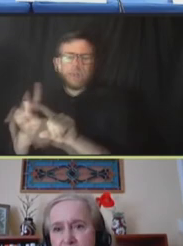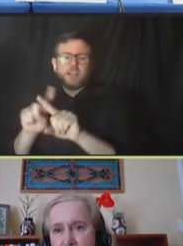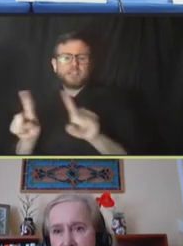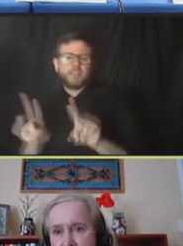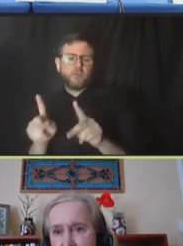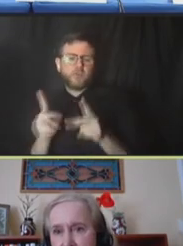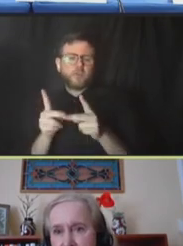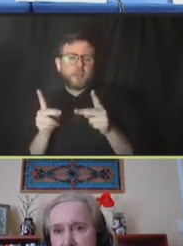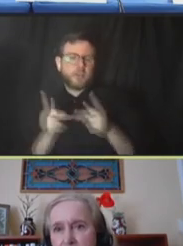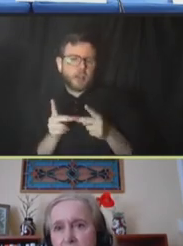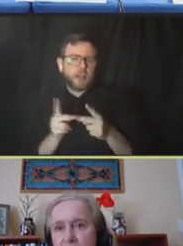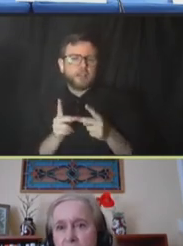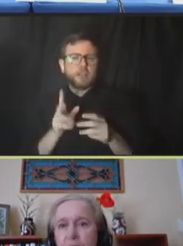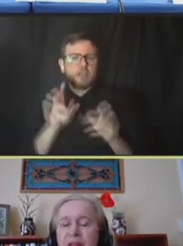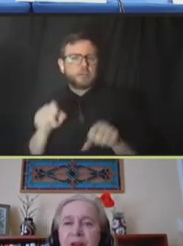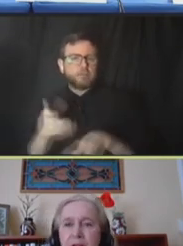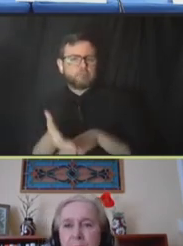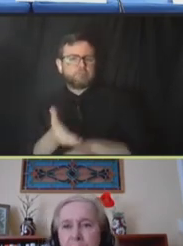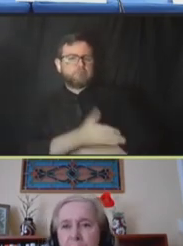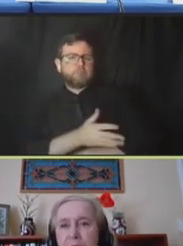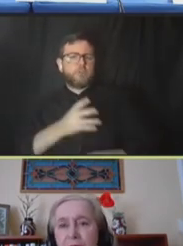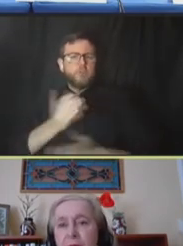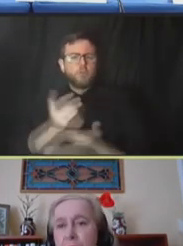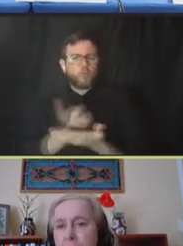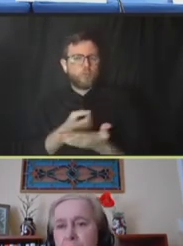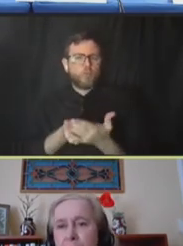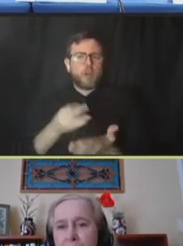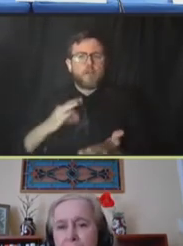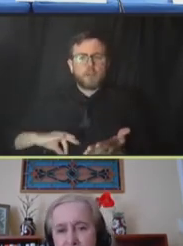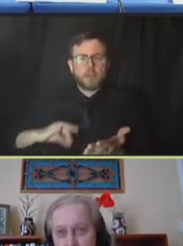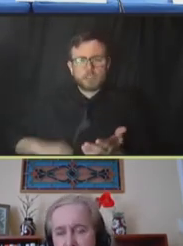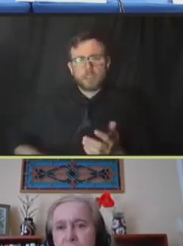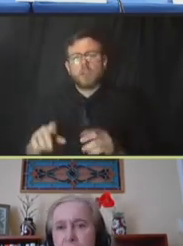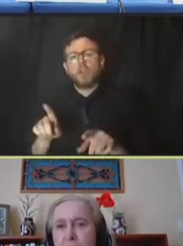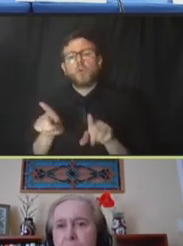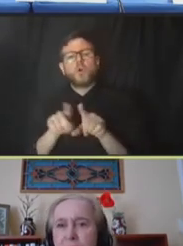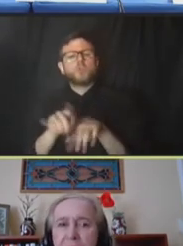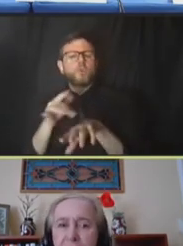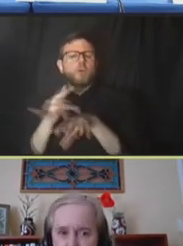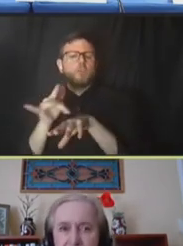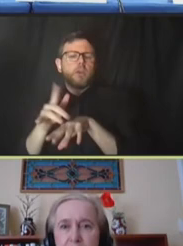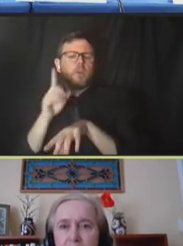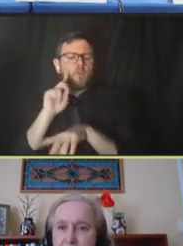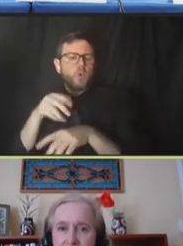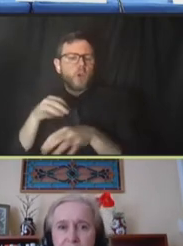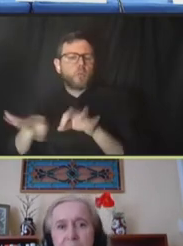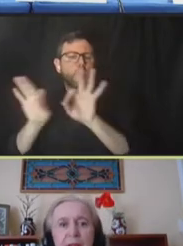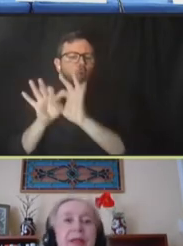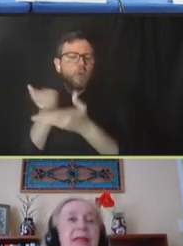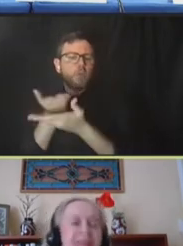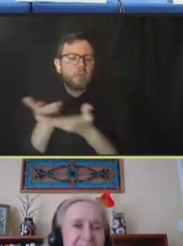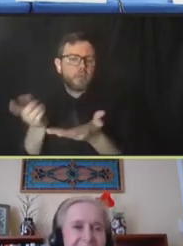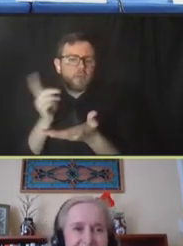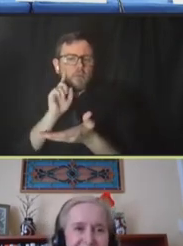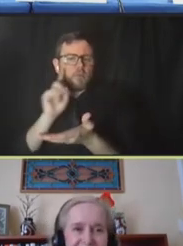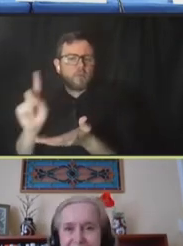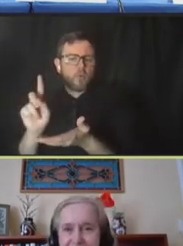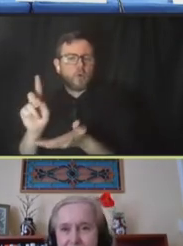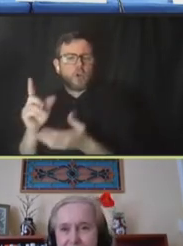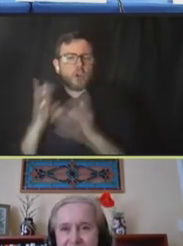enhance profits and also the availability of important products for consumers. Next supply chain. Next